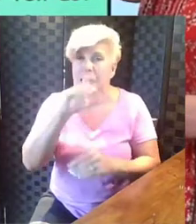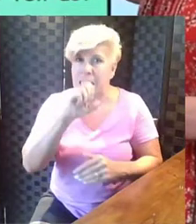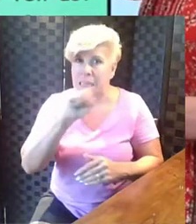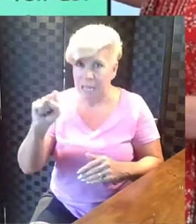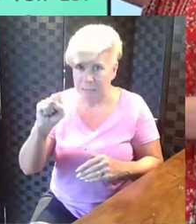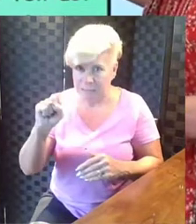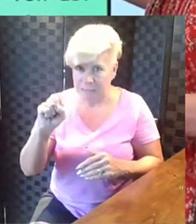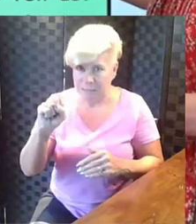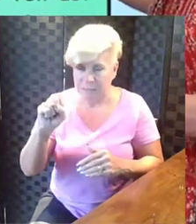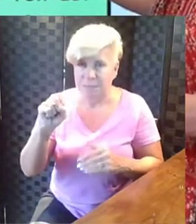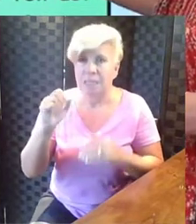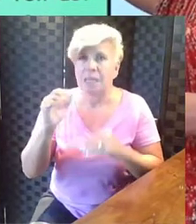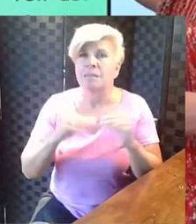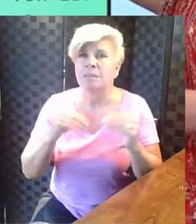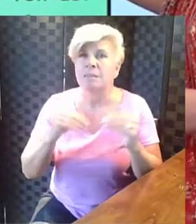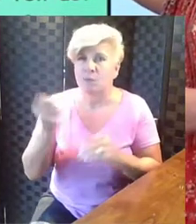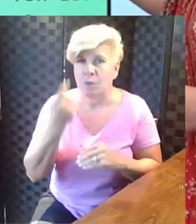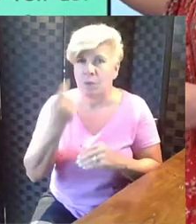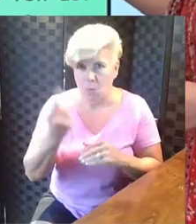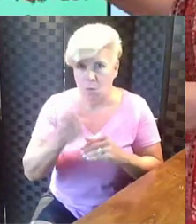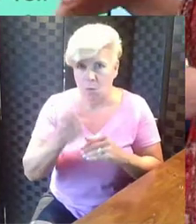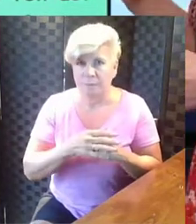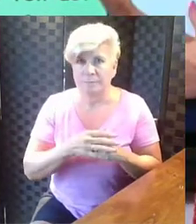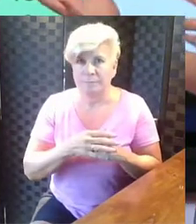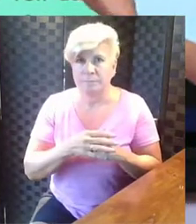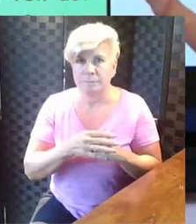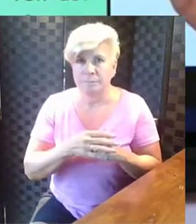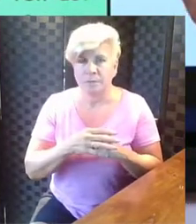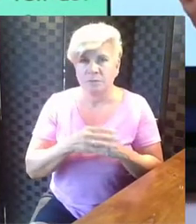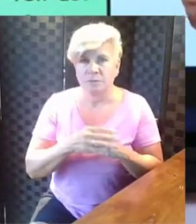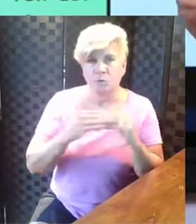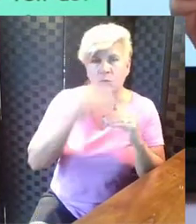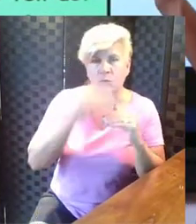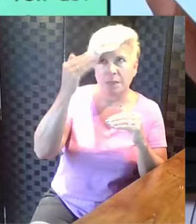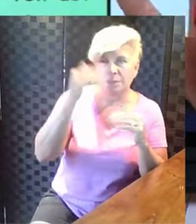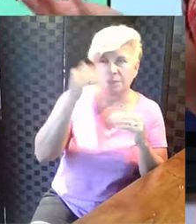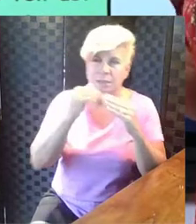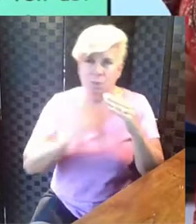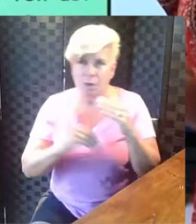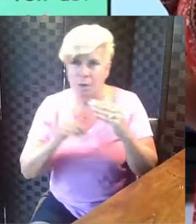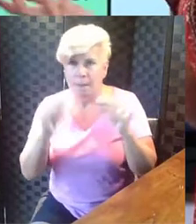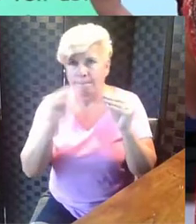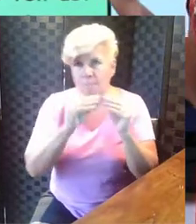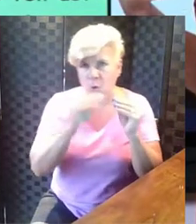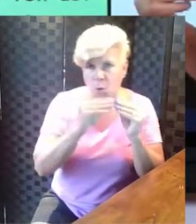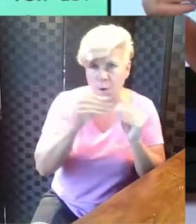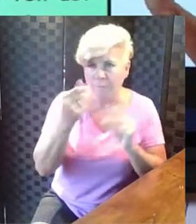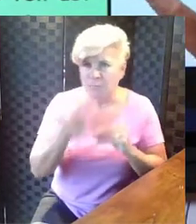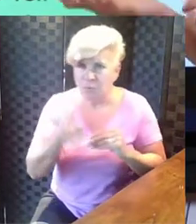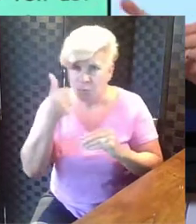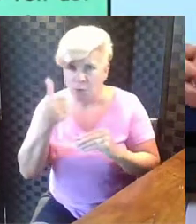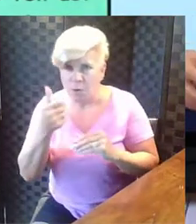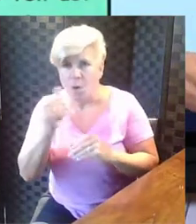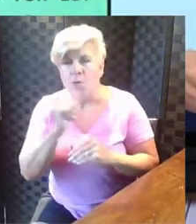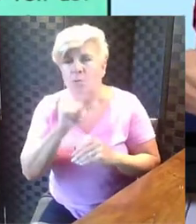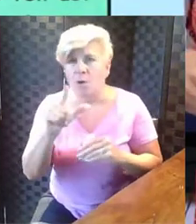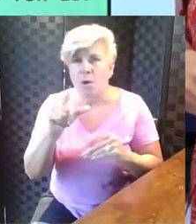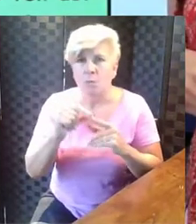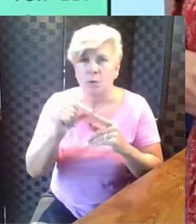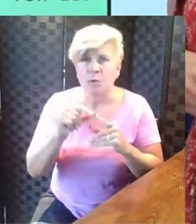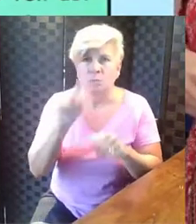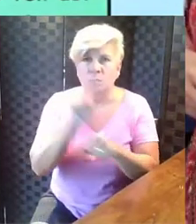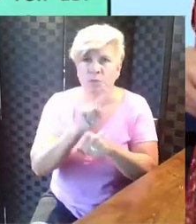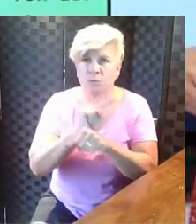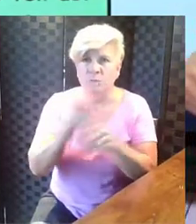because there are fewer. So those words less than, greater than, more, fewer. Those are all words we